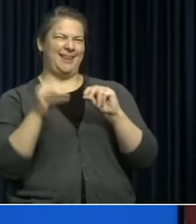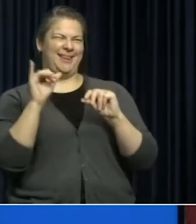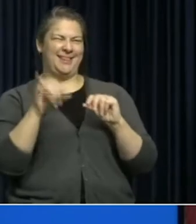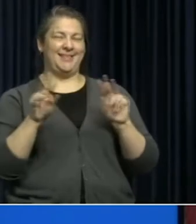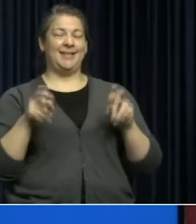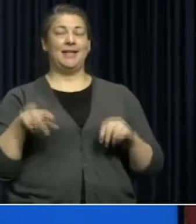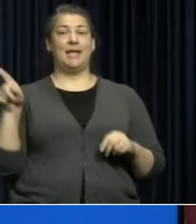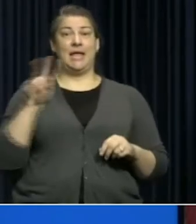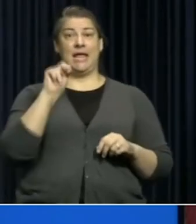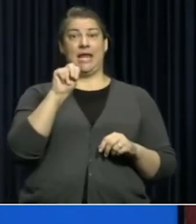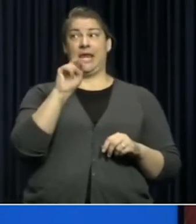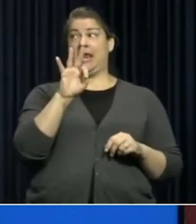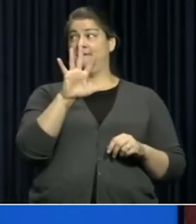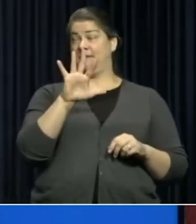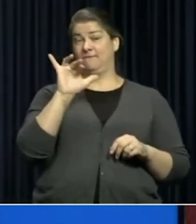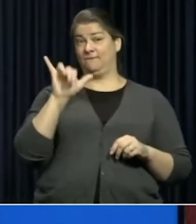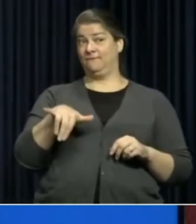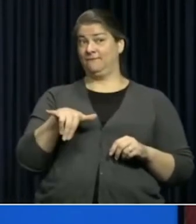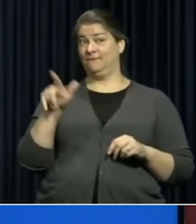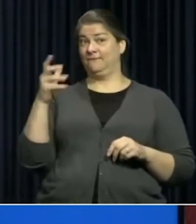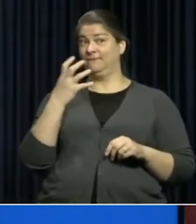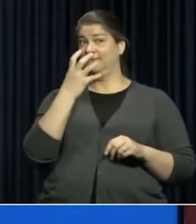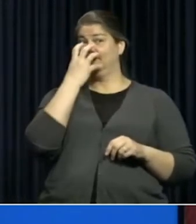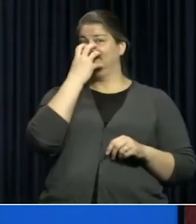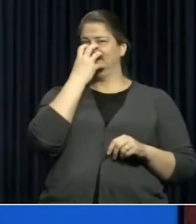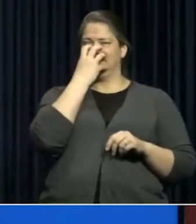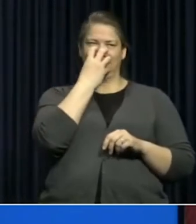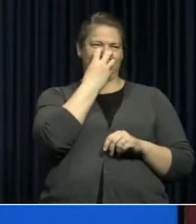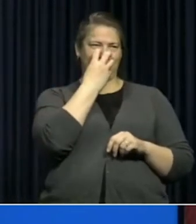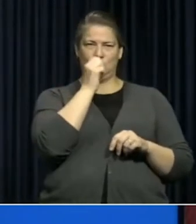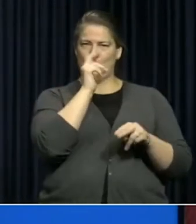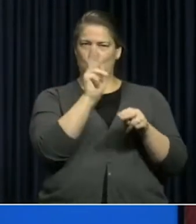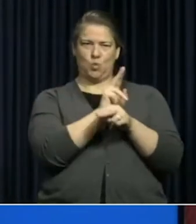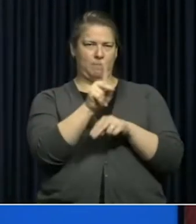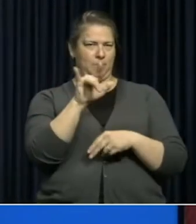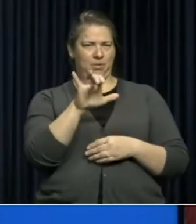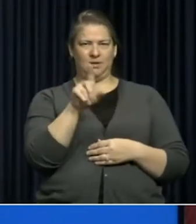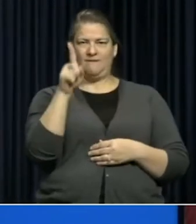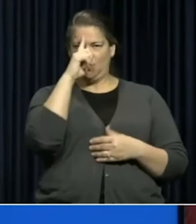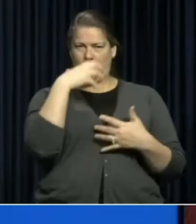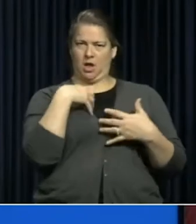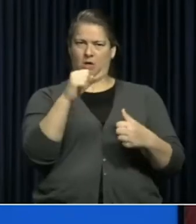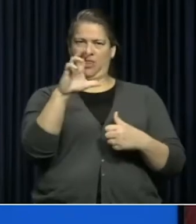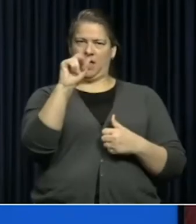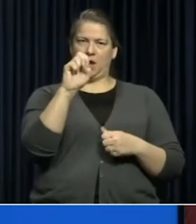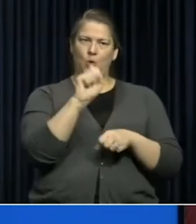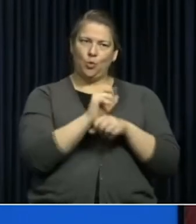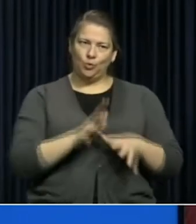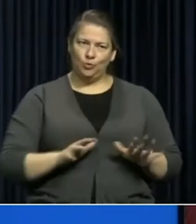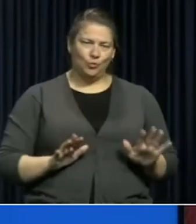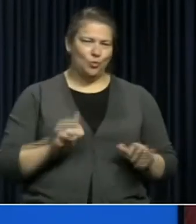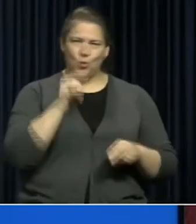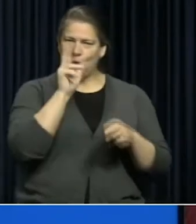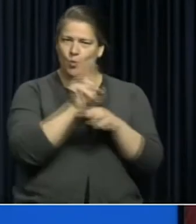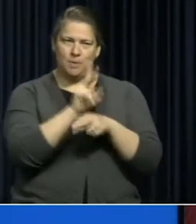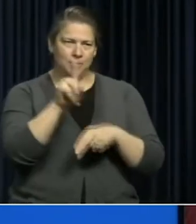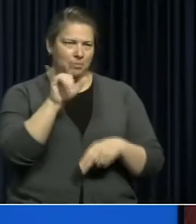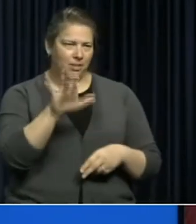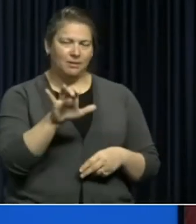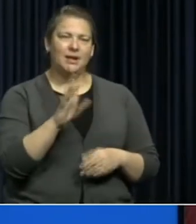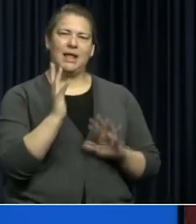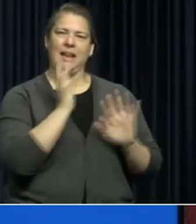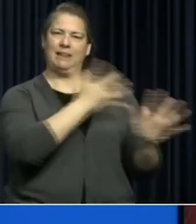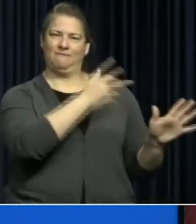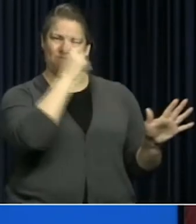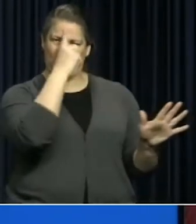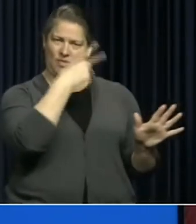what an N 95 looks like. This is not something you should be wearing out in public. These are for health care providers. So don't wear this out in public. Leave